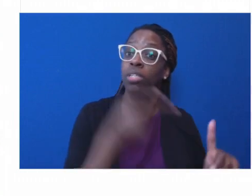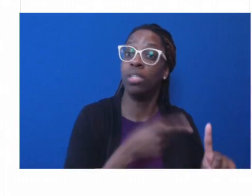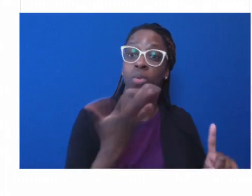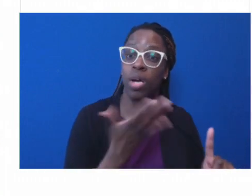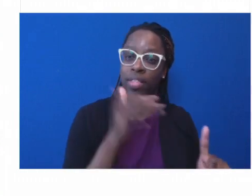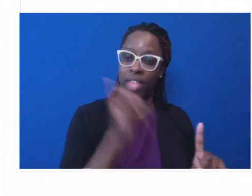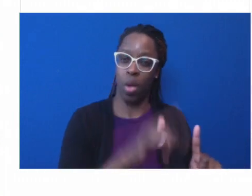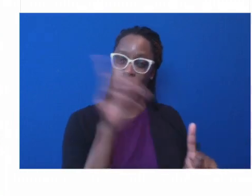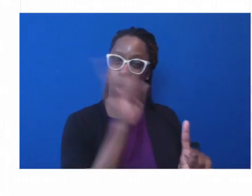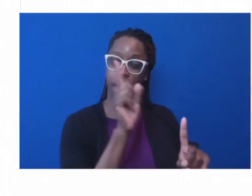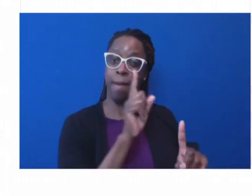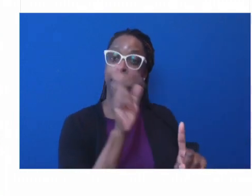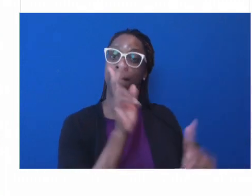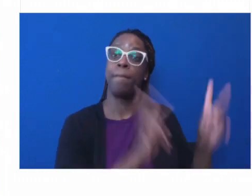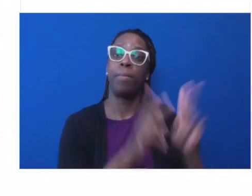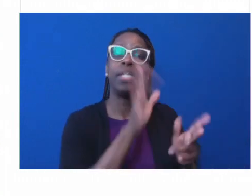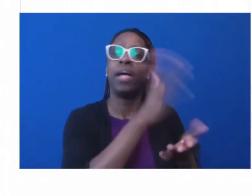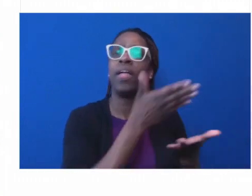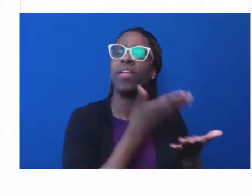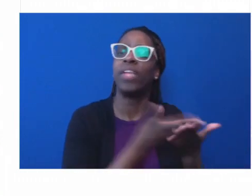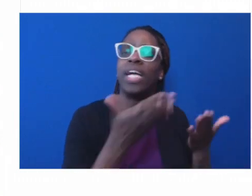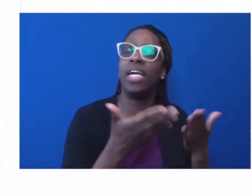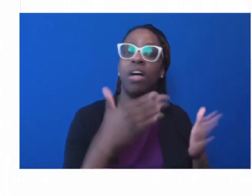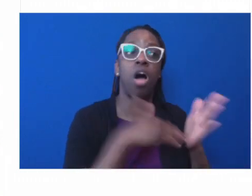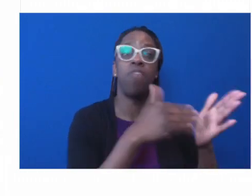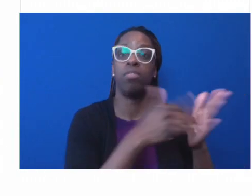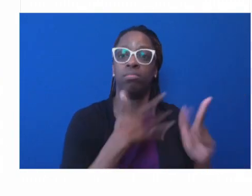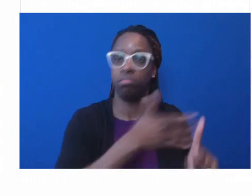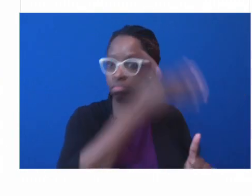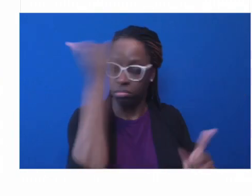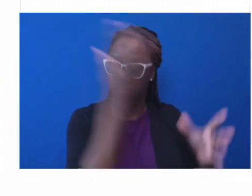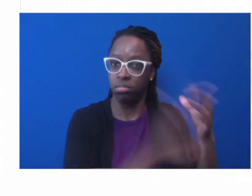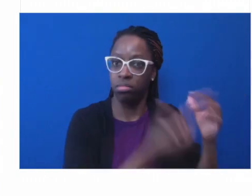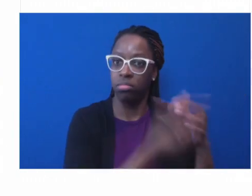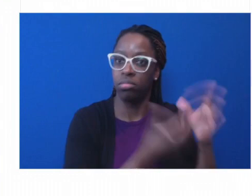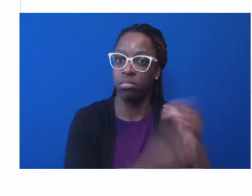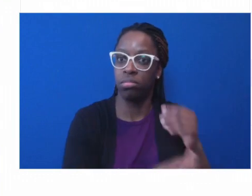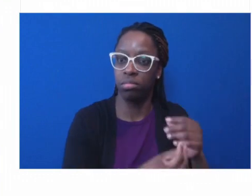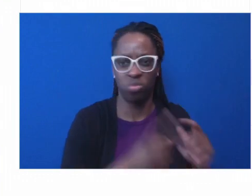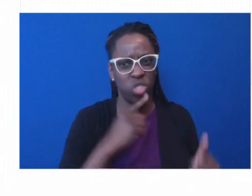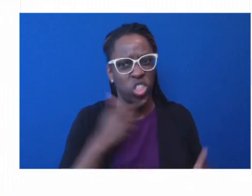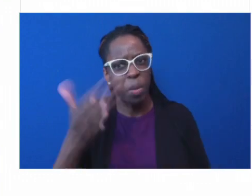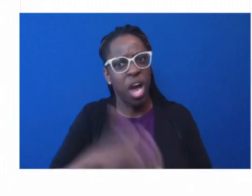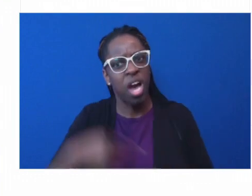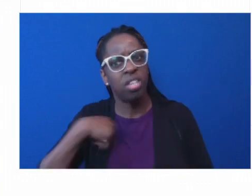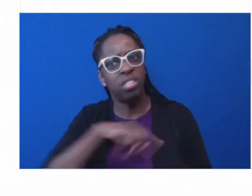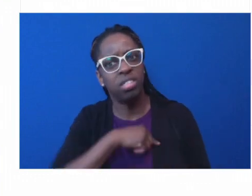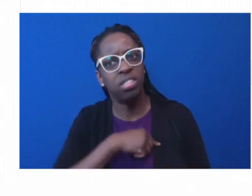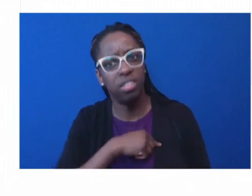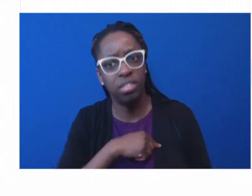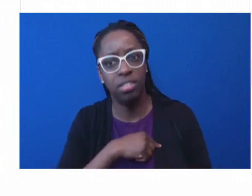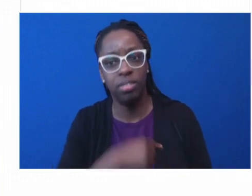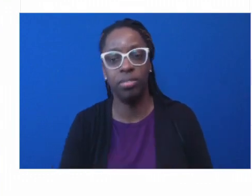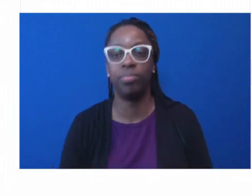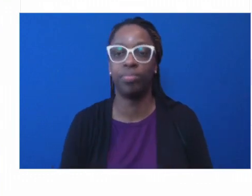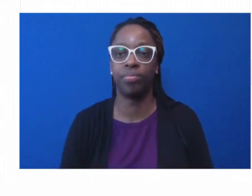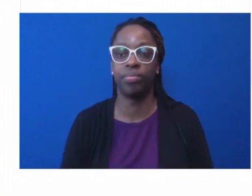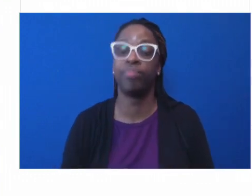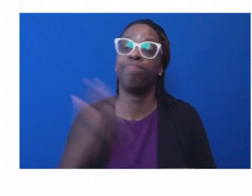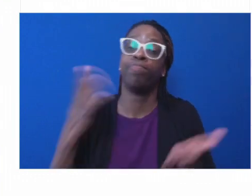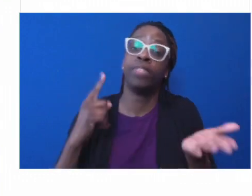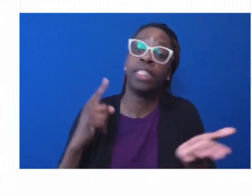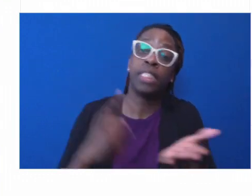don't learn those lessons, and unfortunately, oftentimes we don't. Hey, Dr. Shah, a pandemic can't do it.